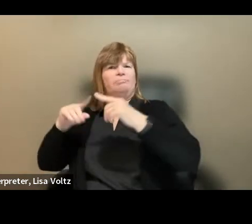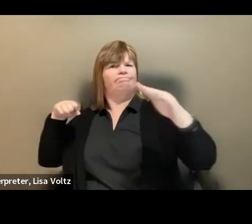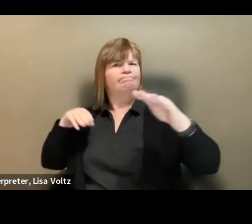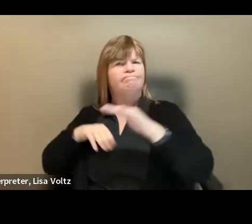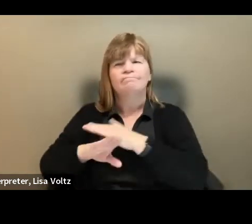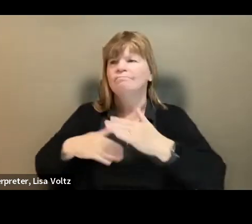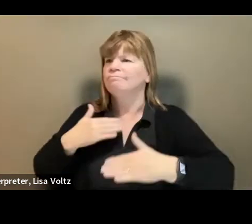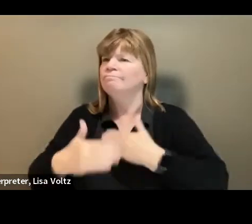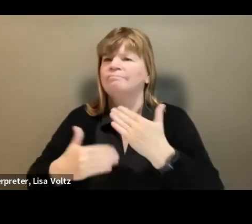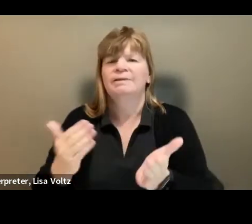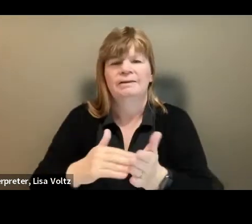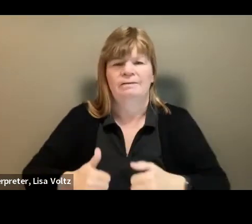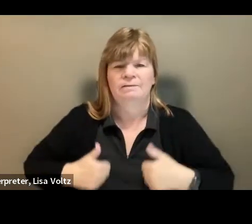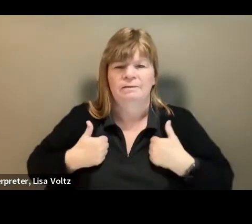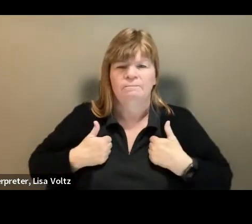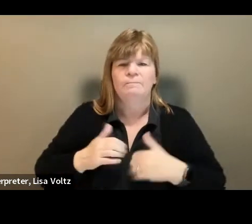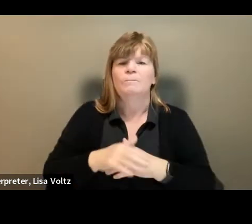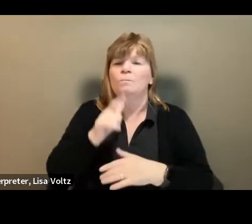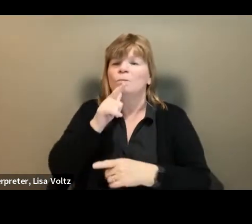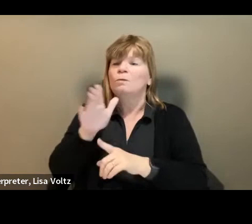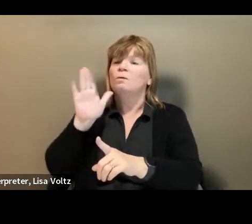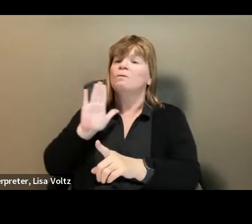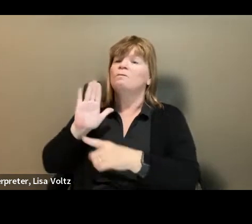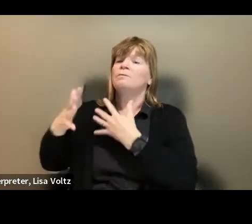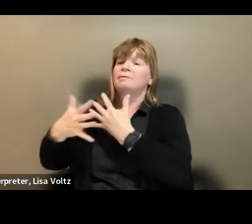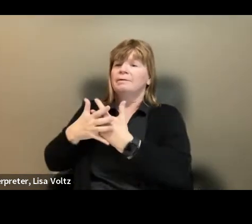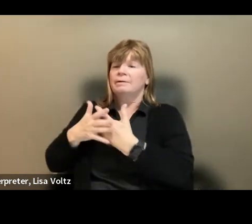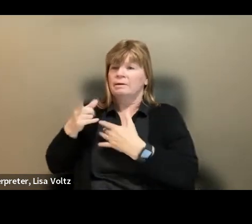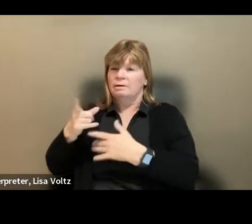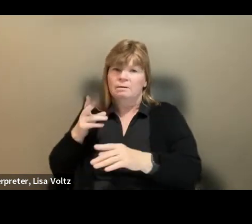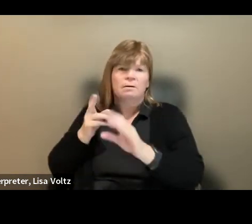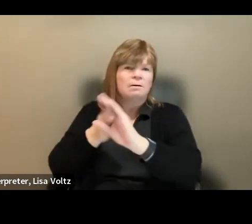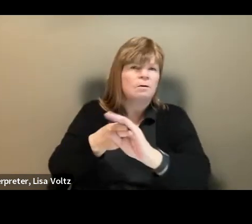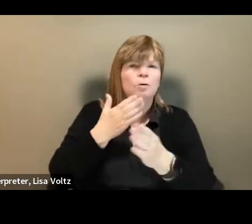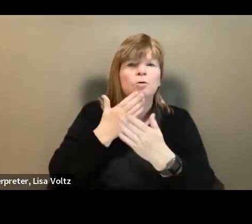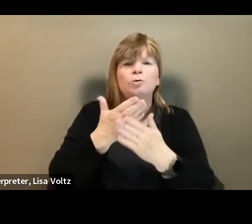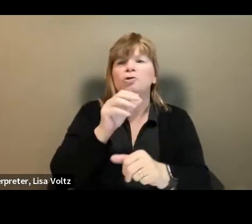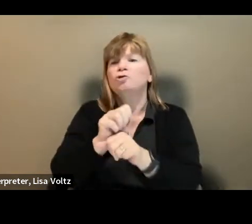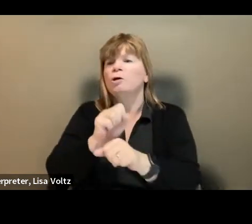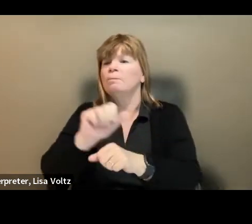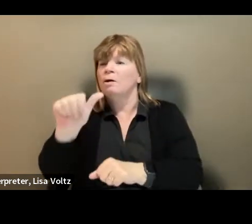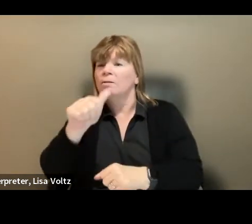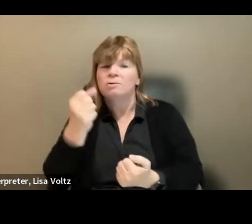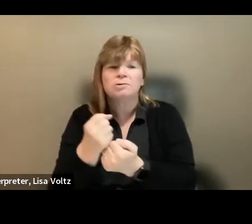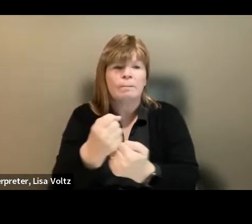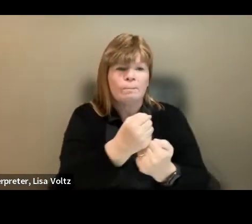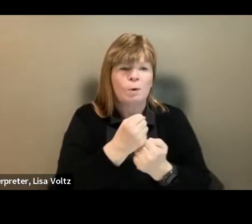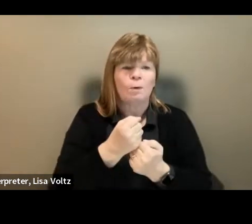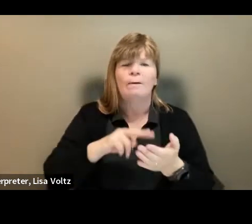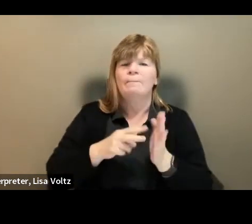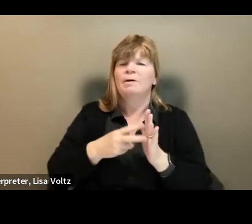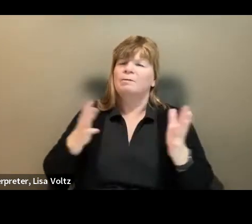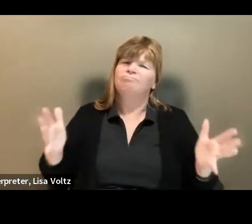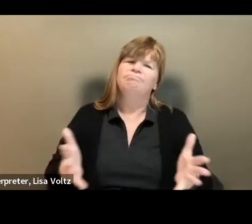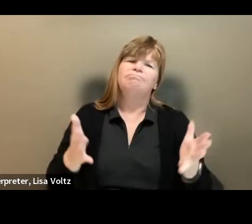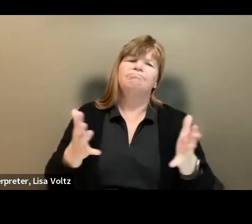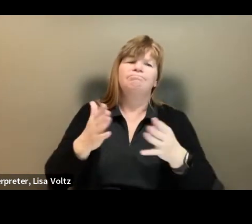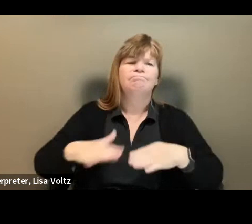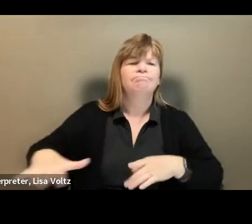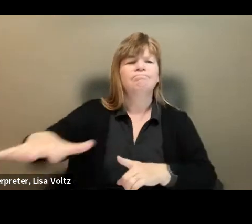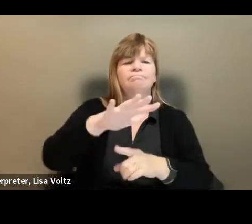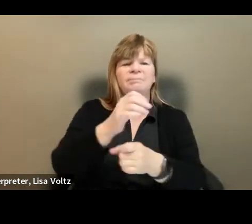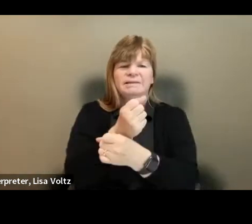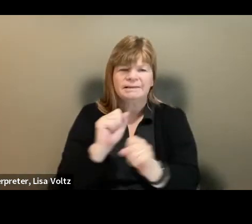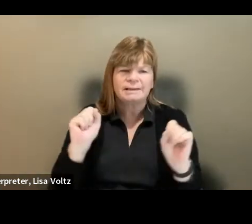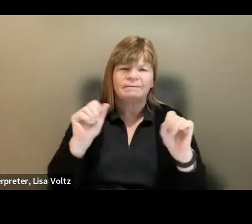When formerly incarcerated community members find good jobs and other support, they not only promote public safety but also